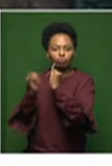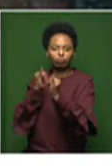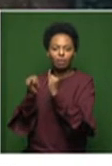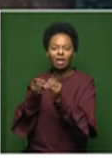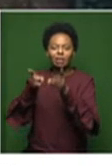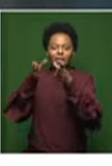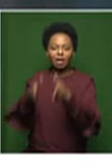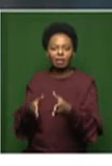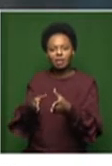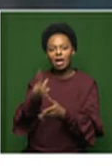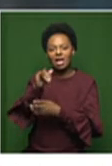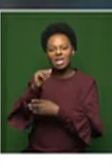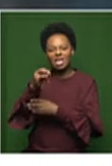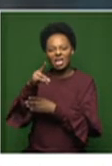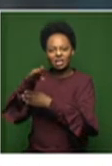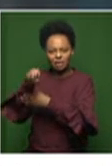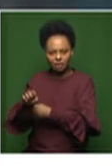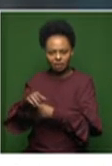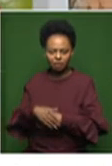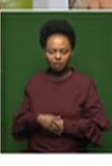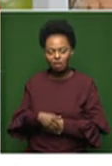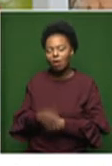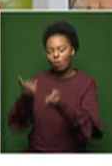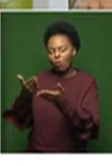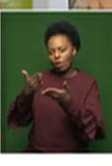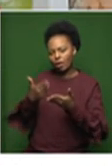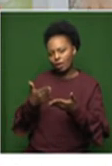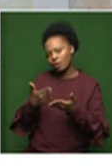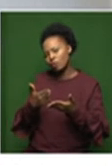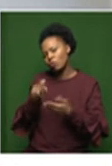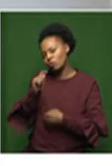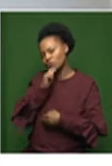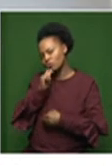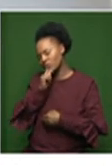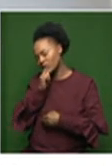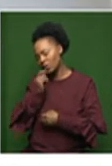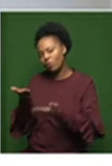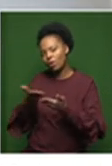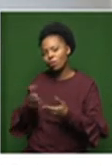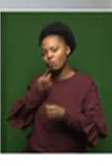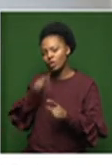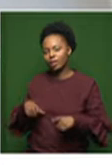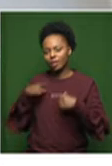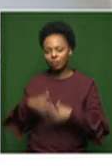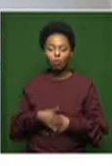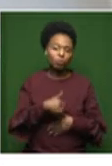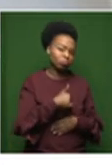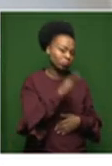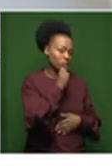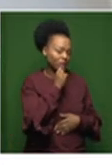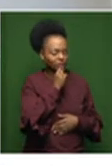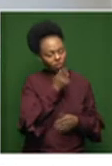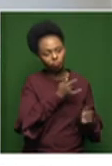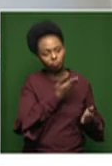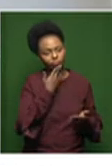Candice Ellison. Candice, a very good morning to you. Thanks for joining us. Welcome to Morning Live. Good morning and thank you for having me. It's a pleasure. Good to have you on the show this